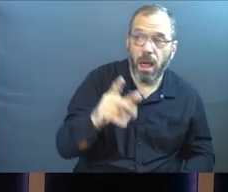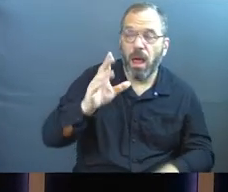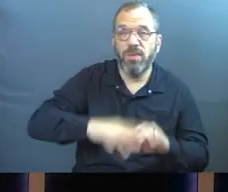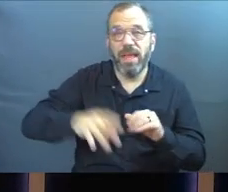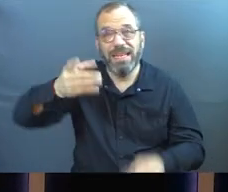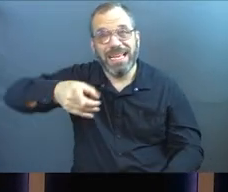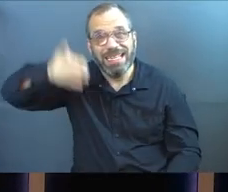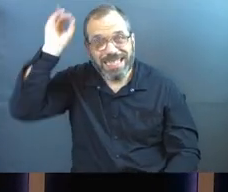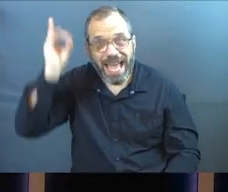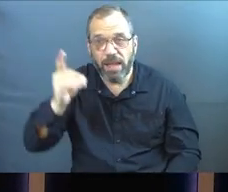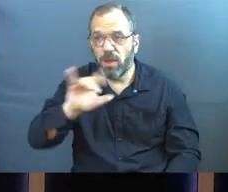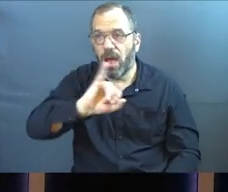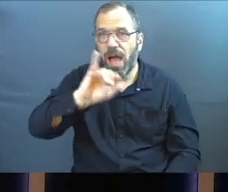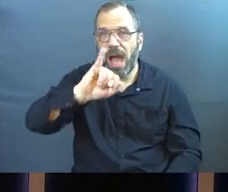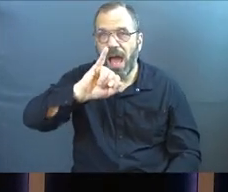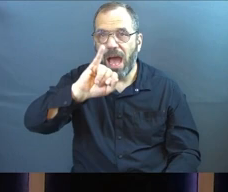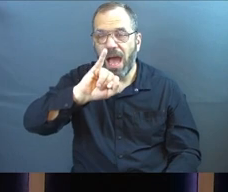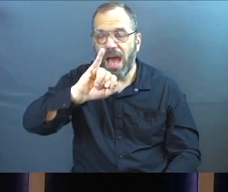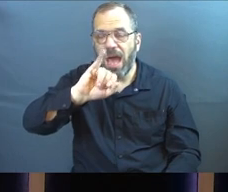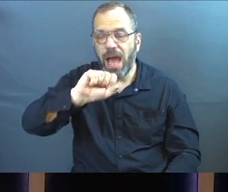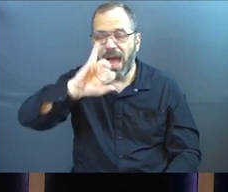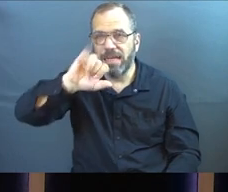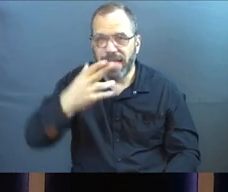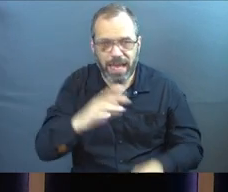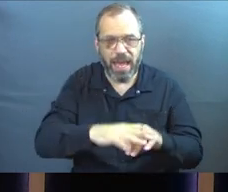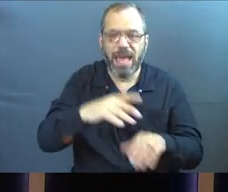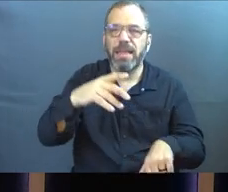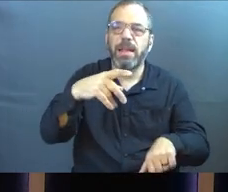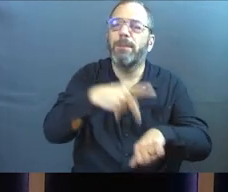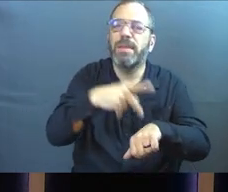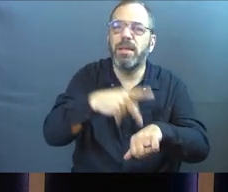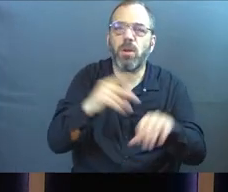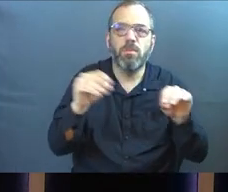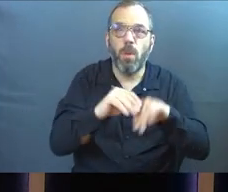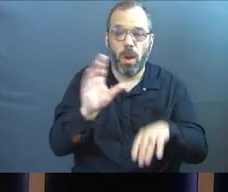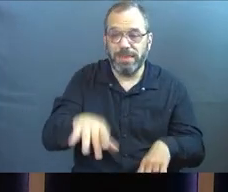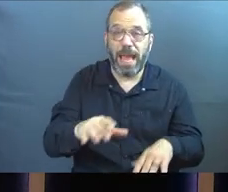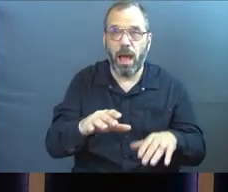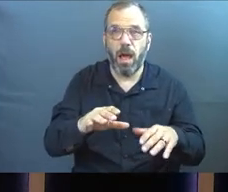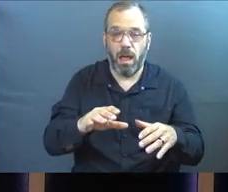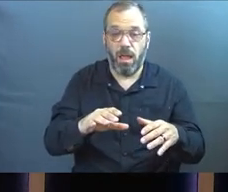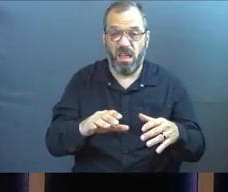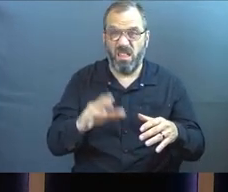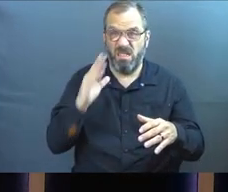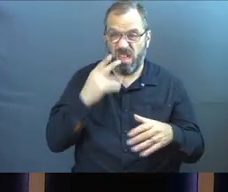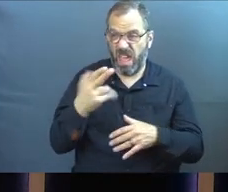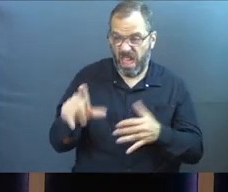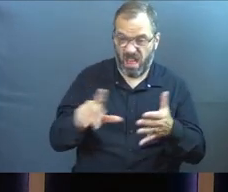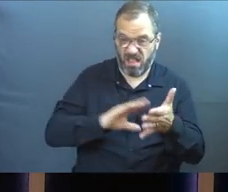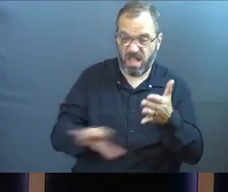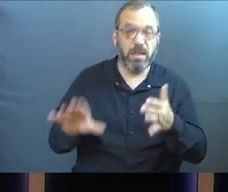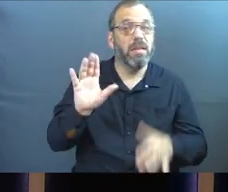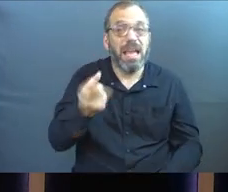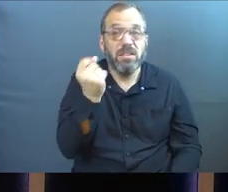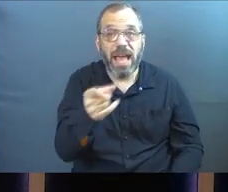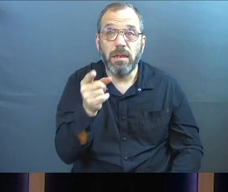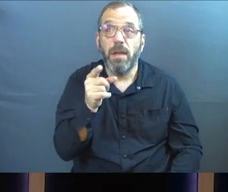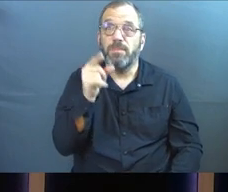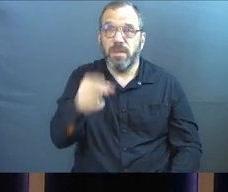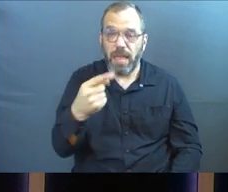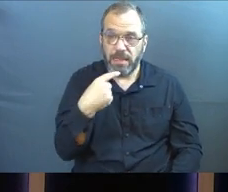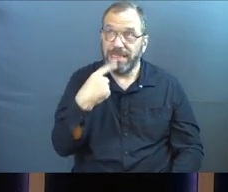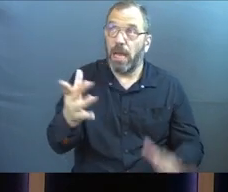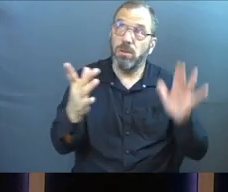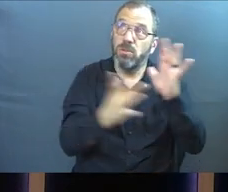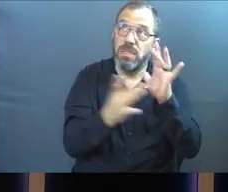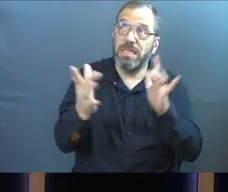Isaiah, Paul, John, and Peter all put together. Before we dismiss the concept of hell, have to realize that we are saying